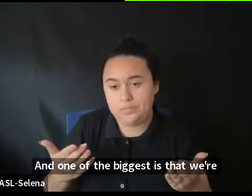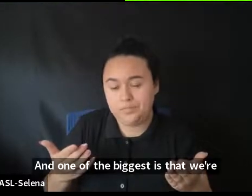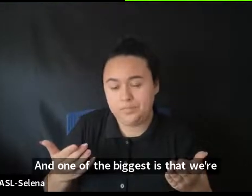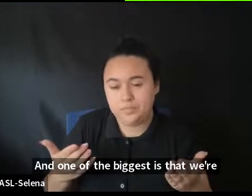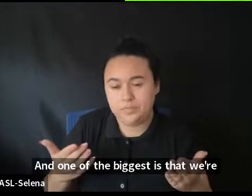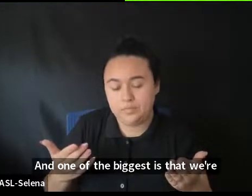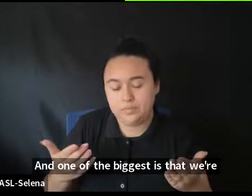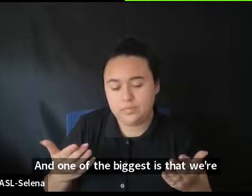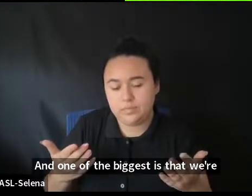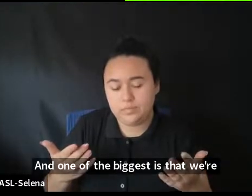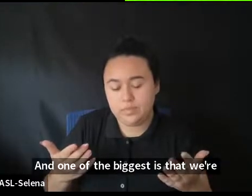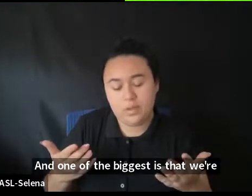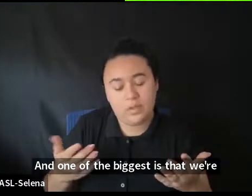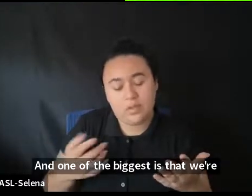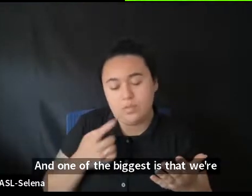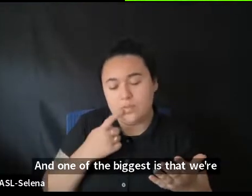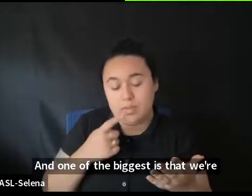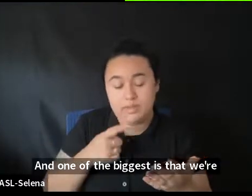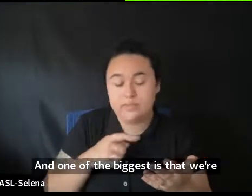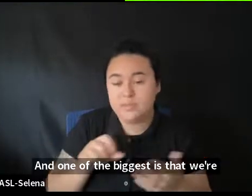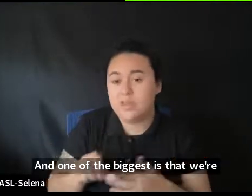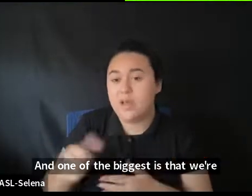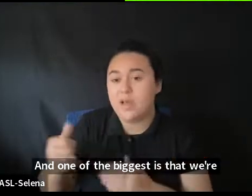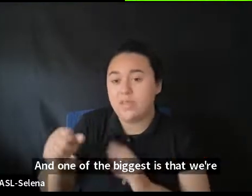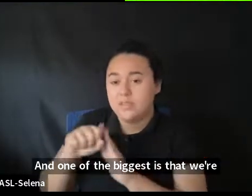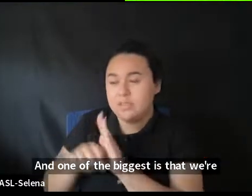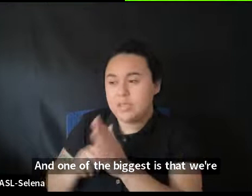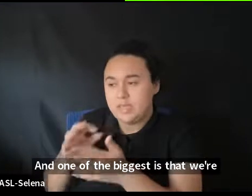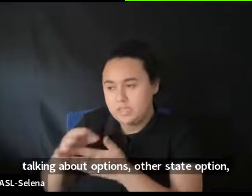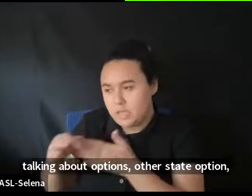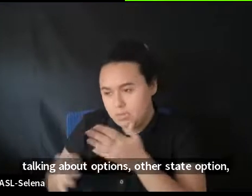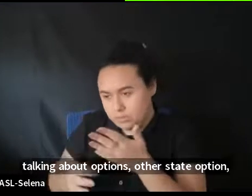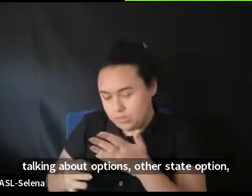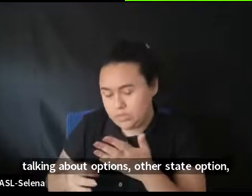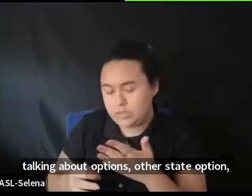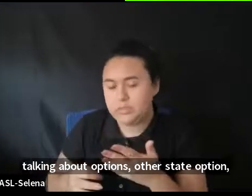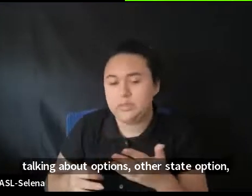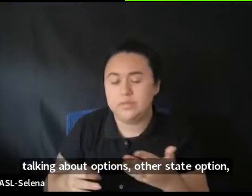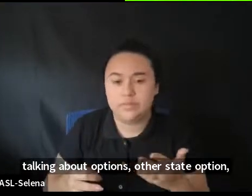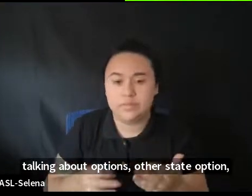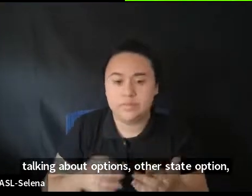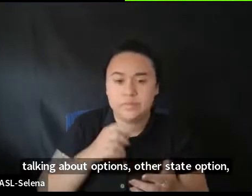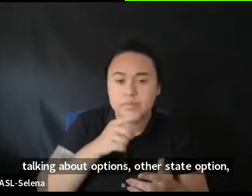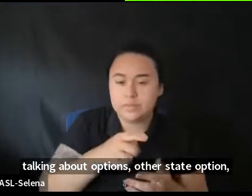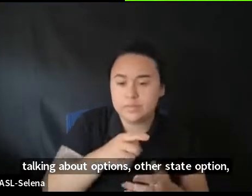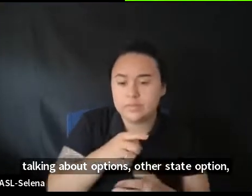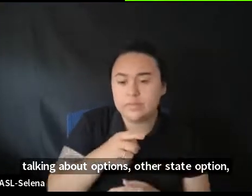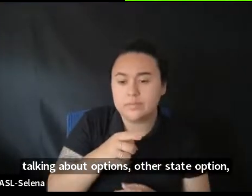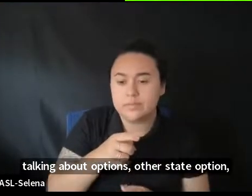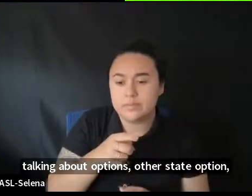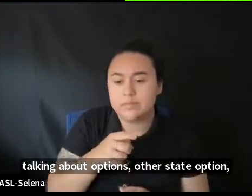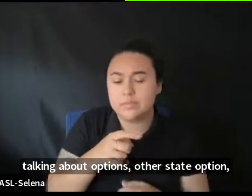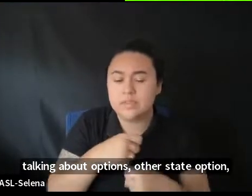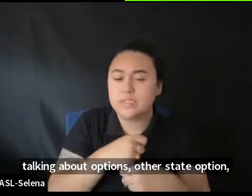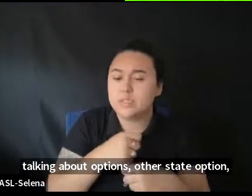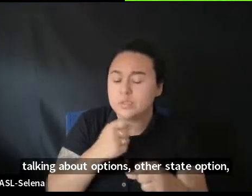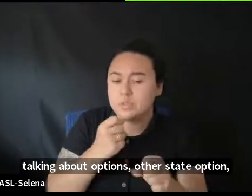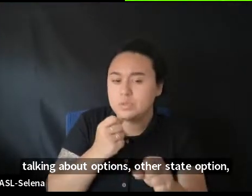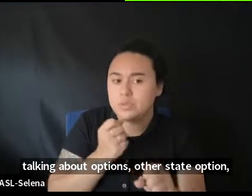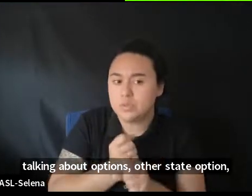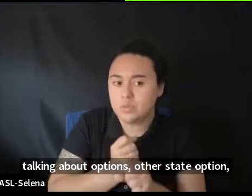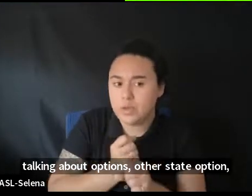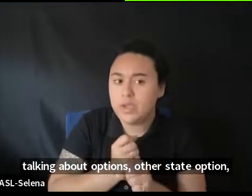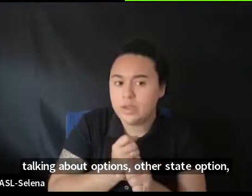Options. Other state options. Right. And. That was the. The sort of the impetus of. Creating the. The.